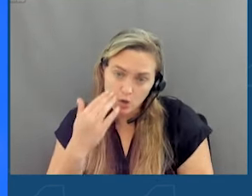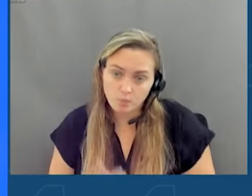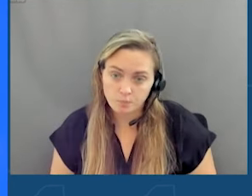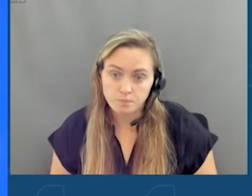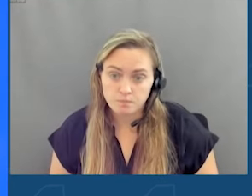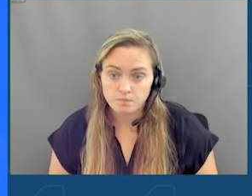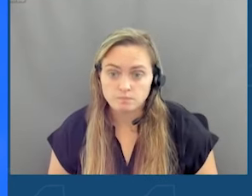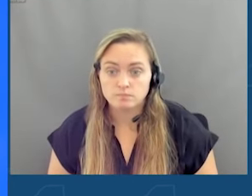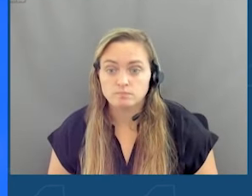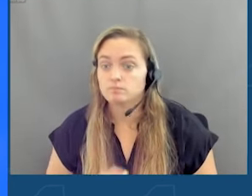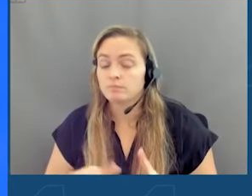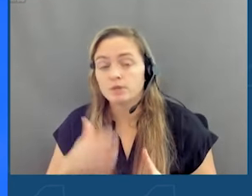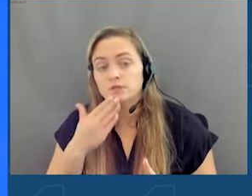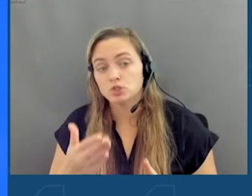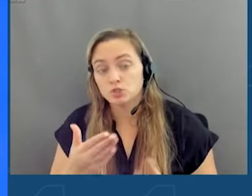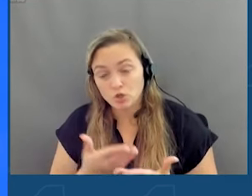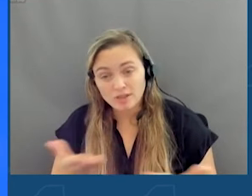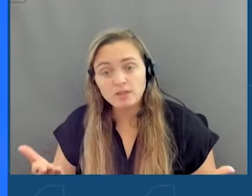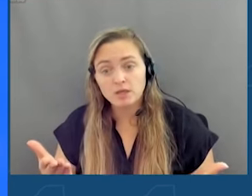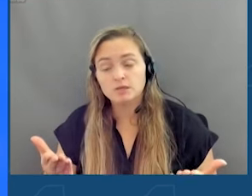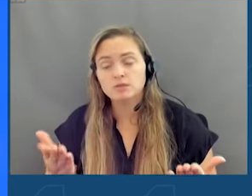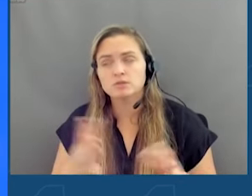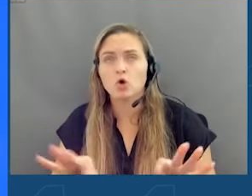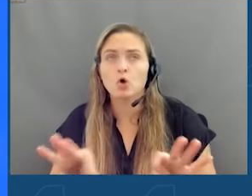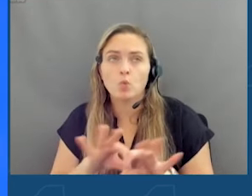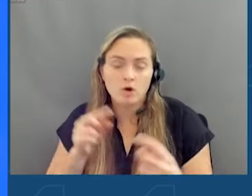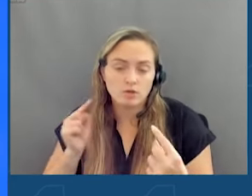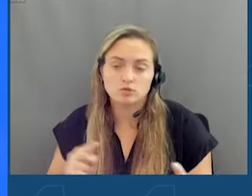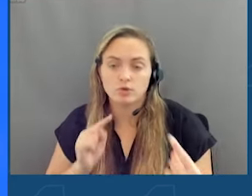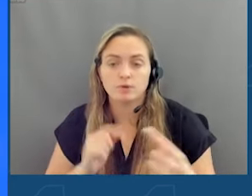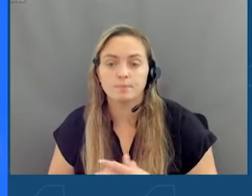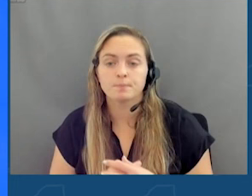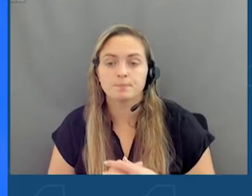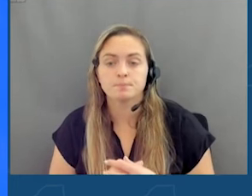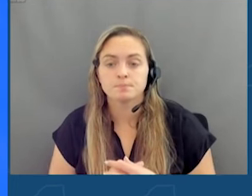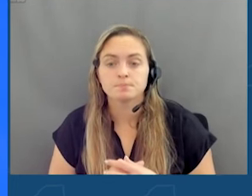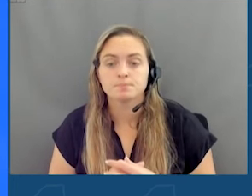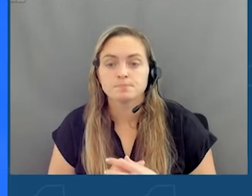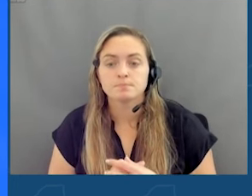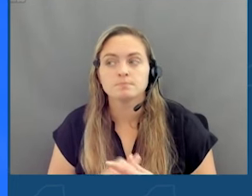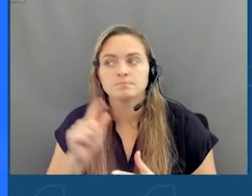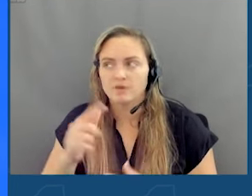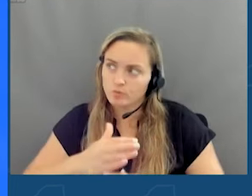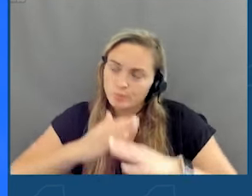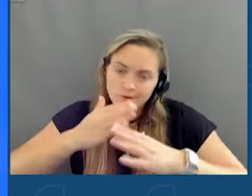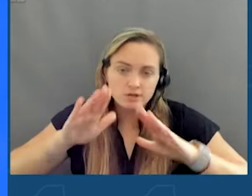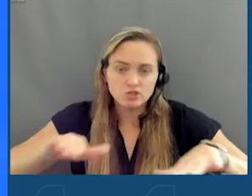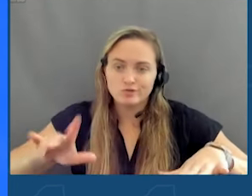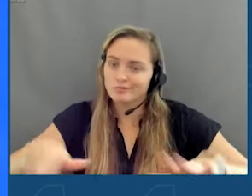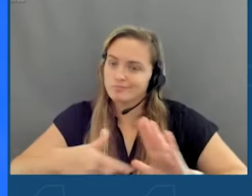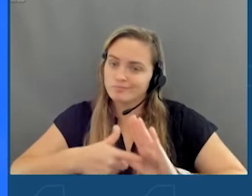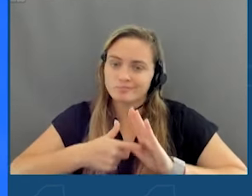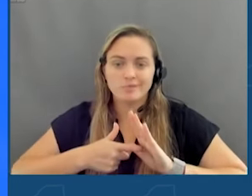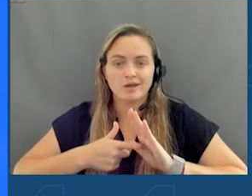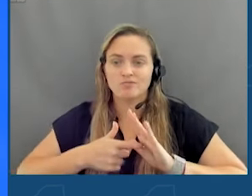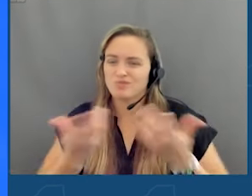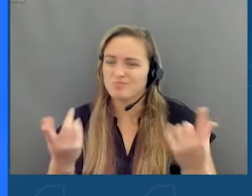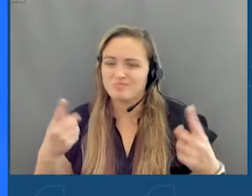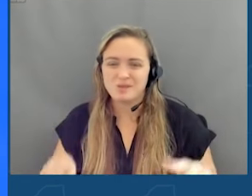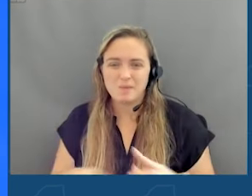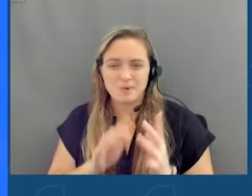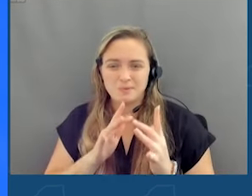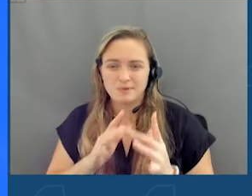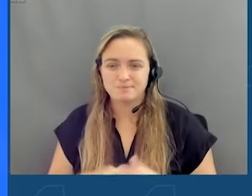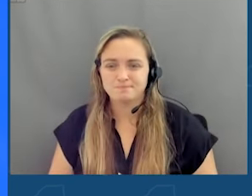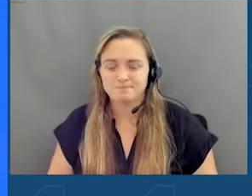good things are worth that struggle. We have to protect our children from what's going on online. And